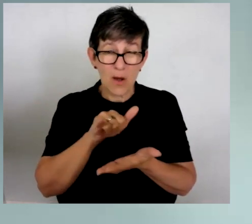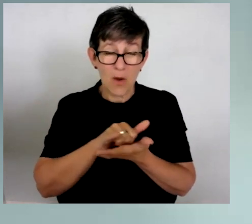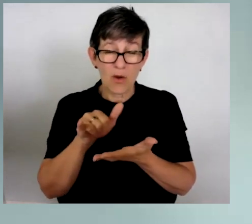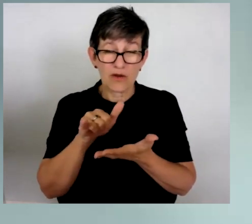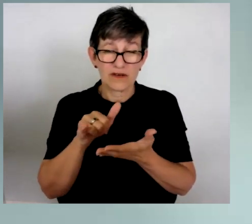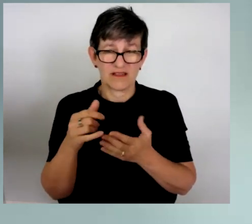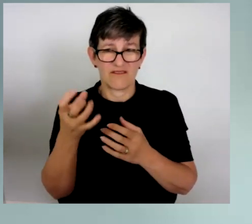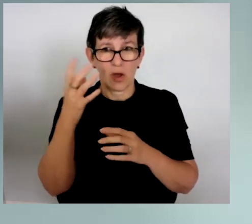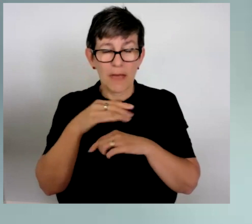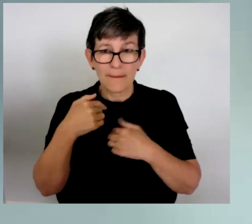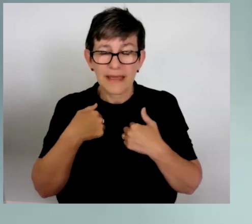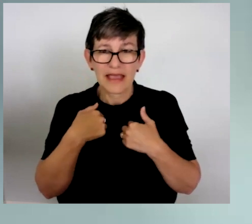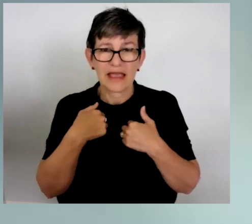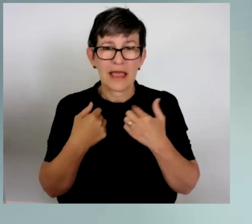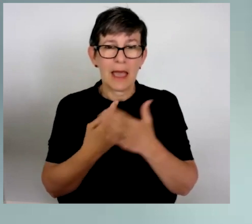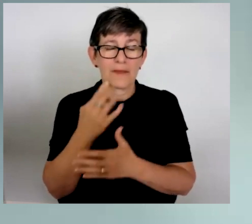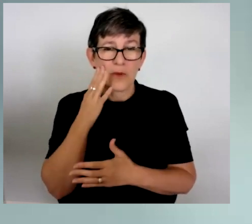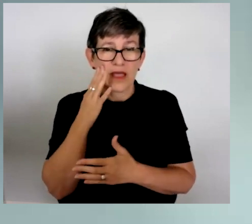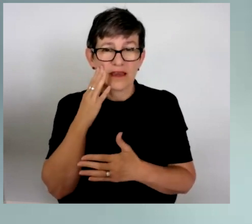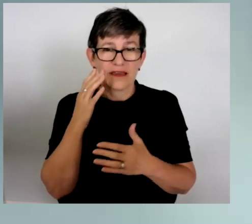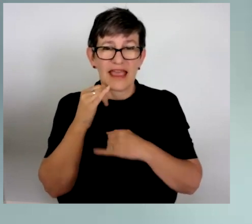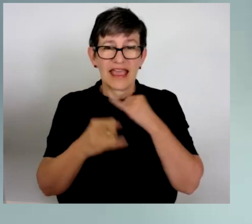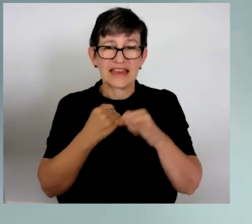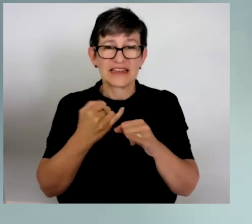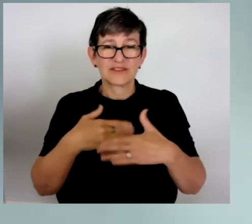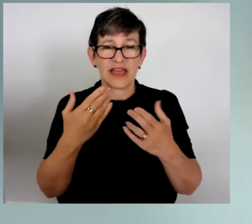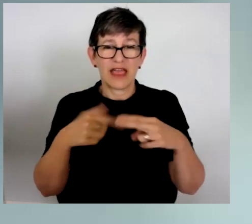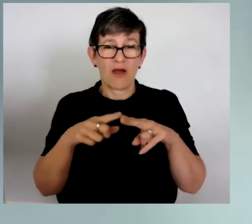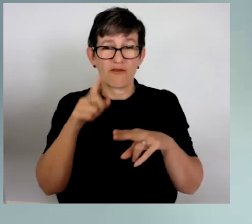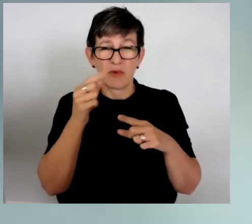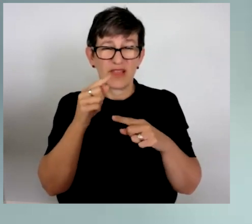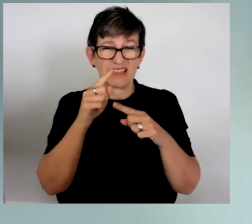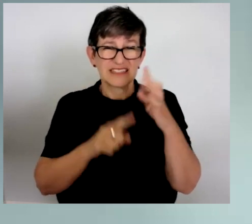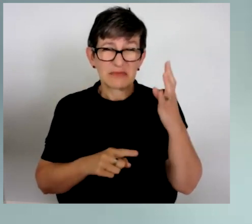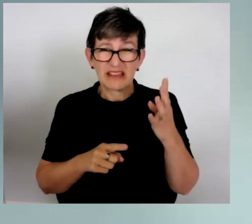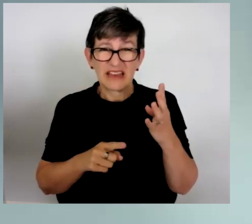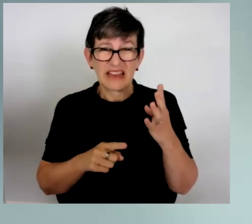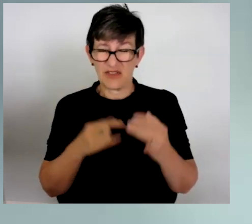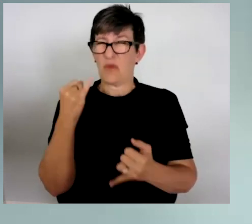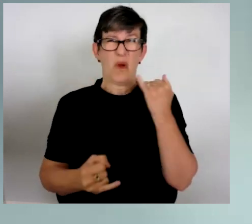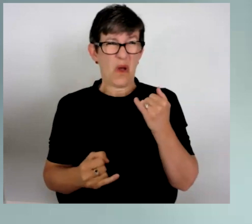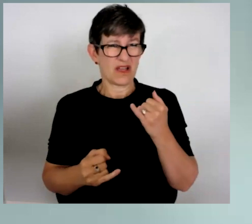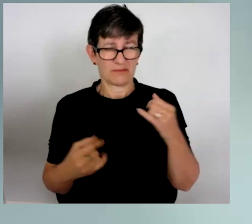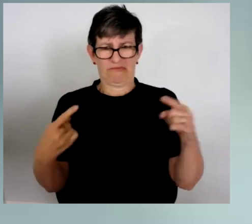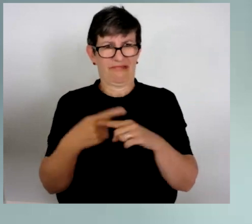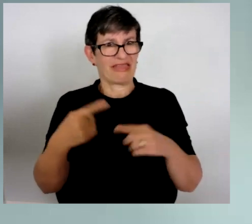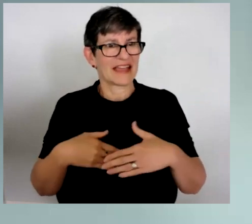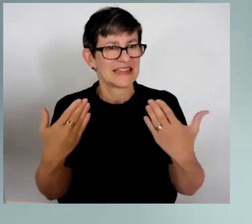International Day of People with Disability, which really rubs salt into the wound. And it was a really scary